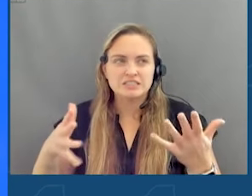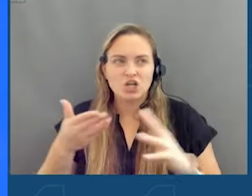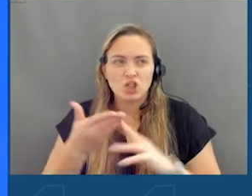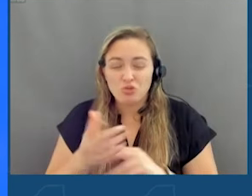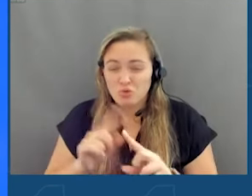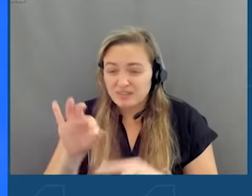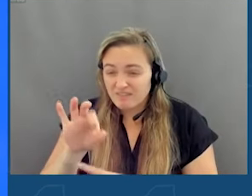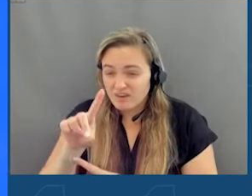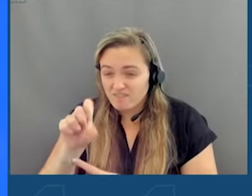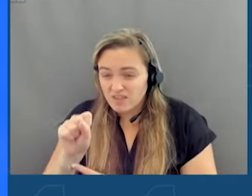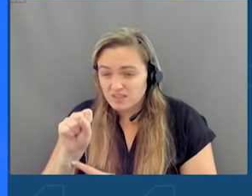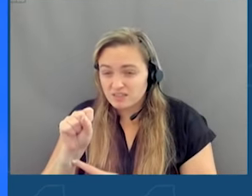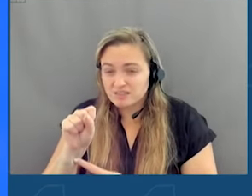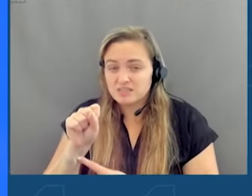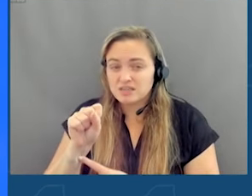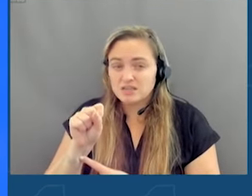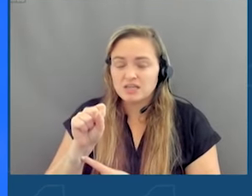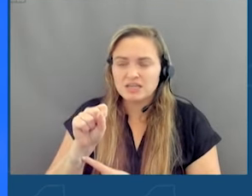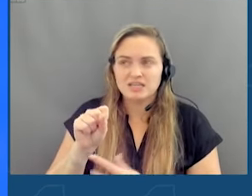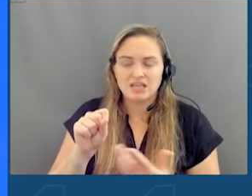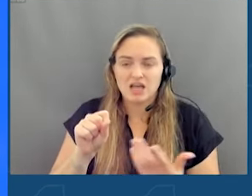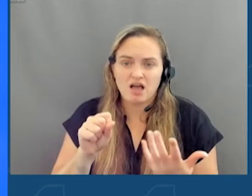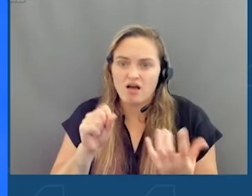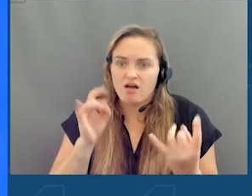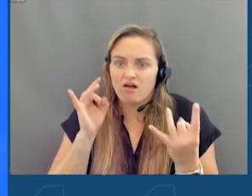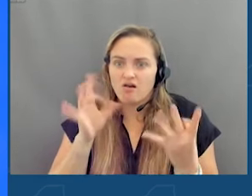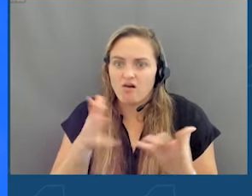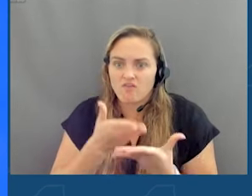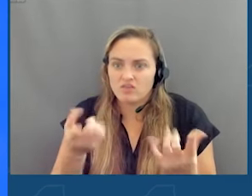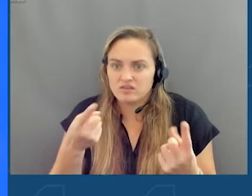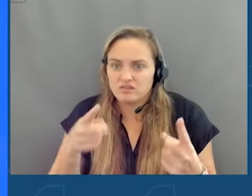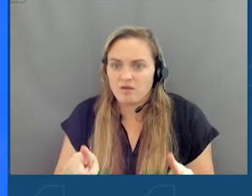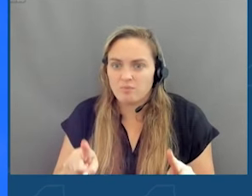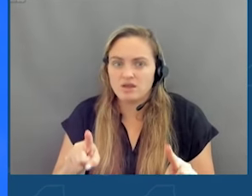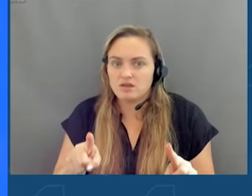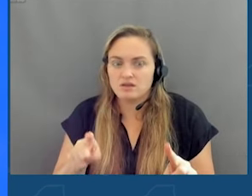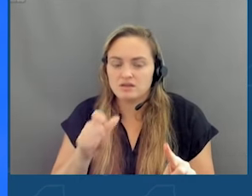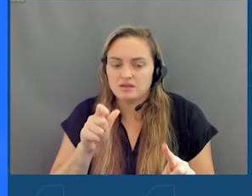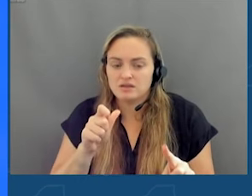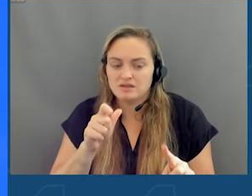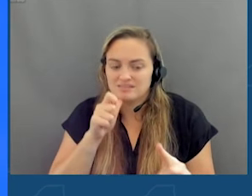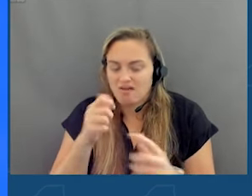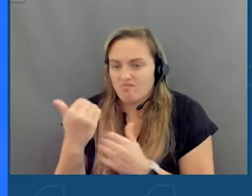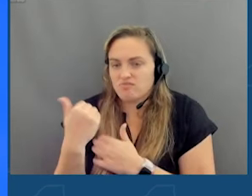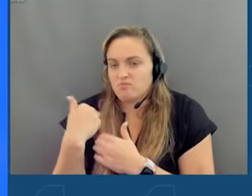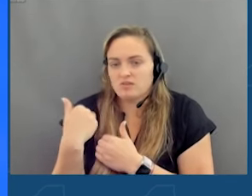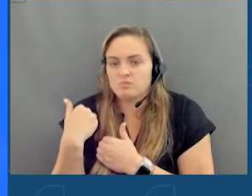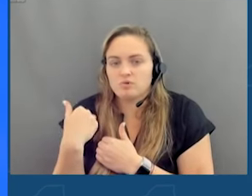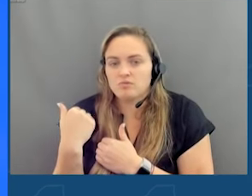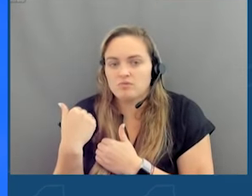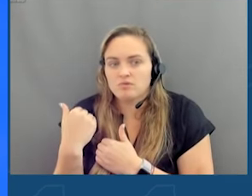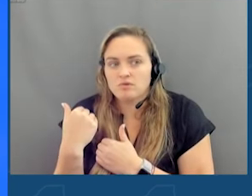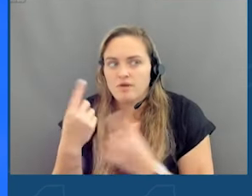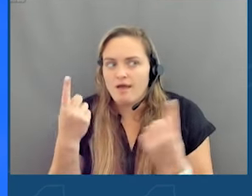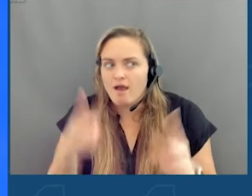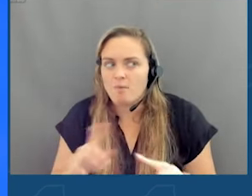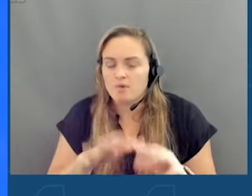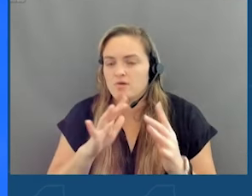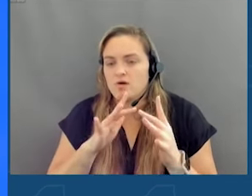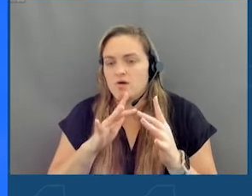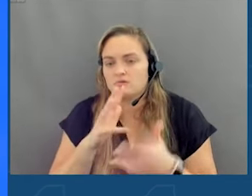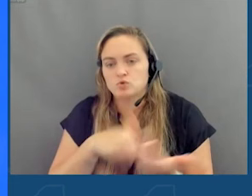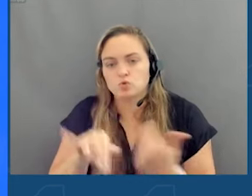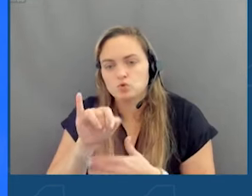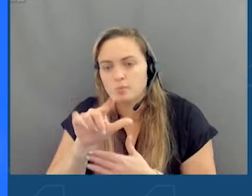feeds unspeakable truth is just not a responsible thing happening on our social media